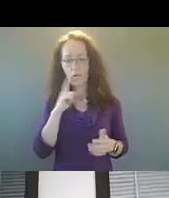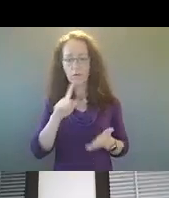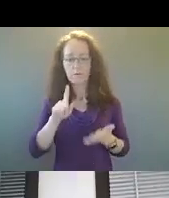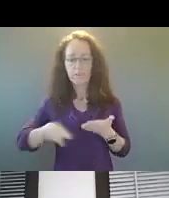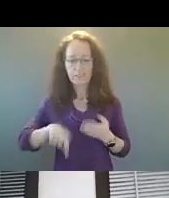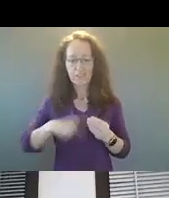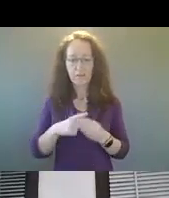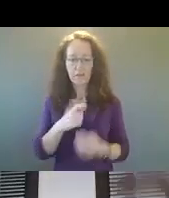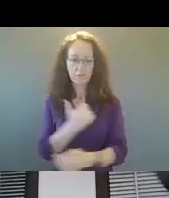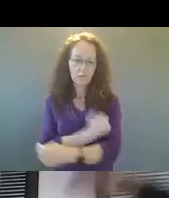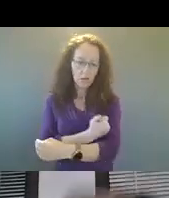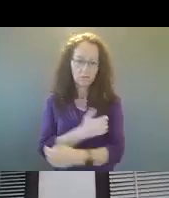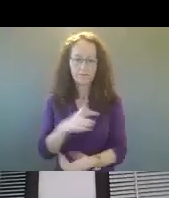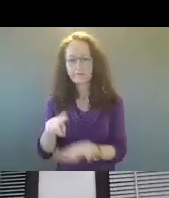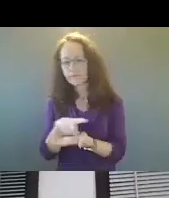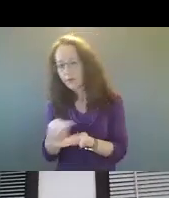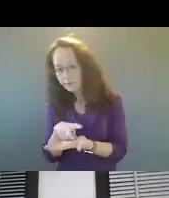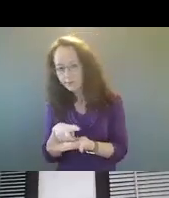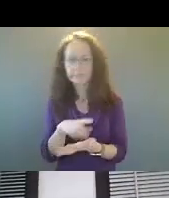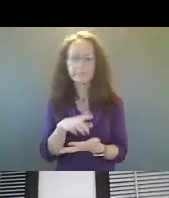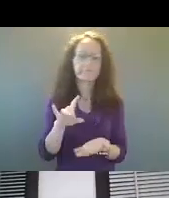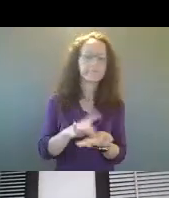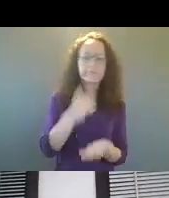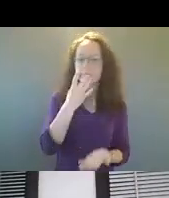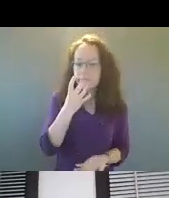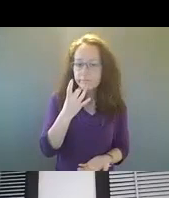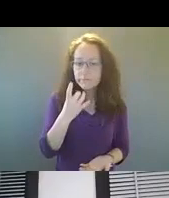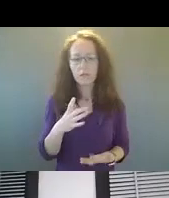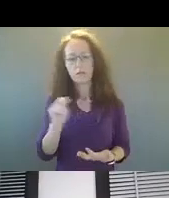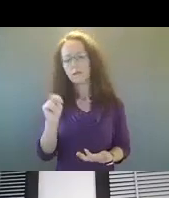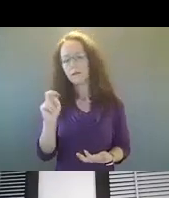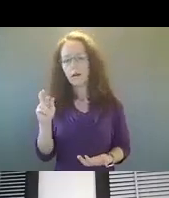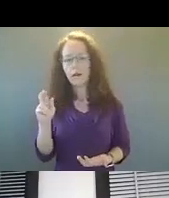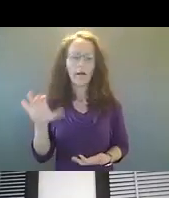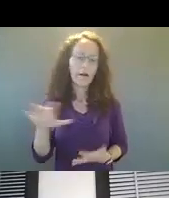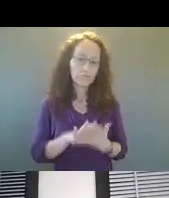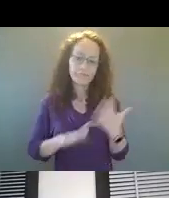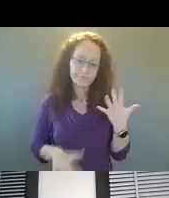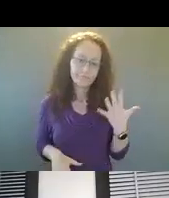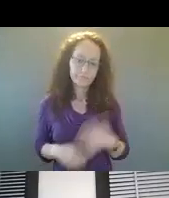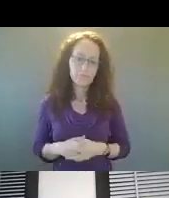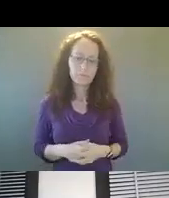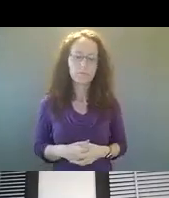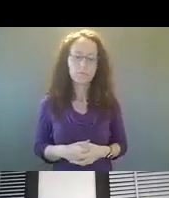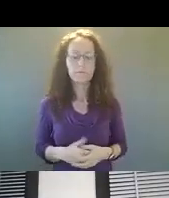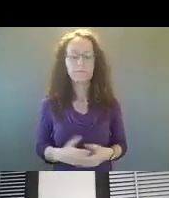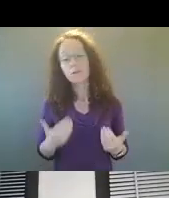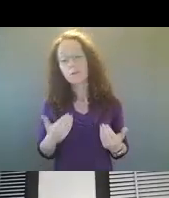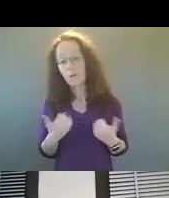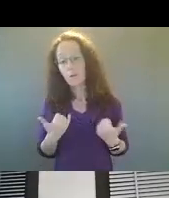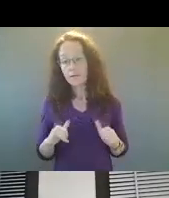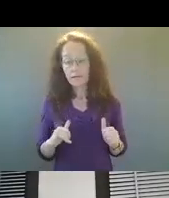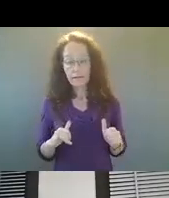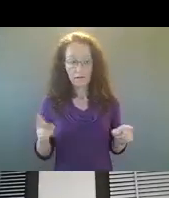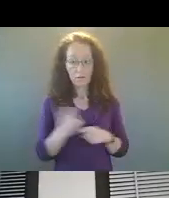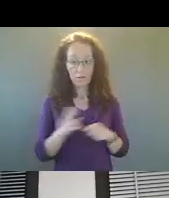drugs and, uh, street, uh, narcotics. Uh, so, um, we do still gather information from